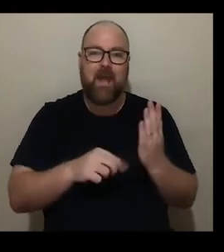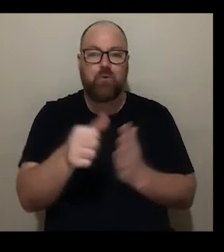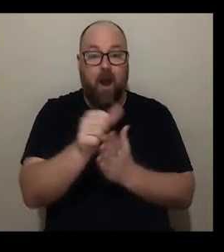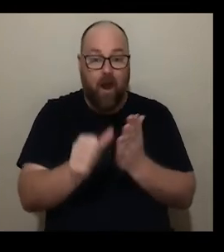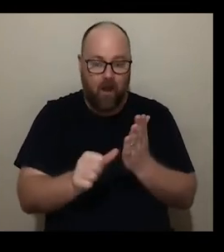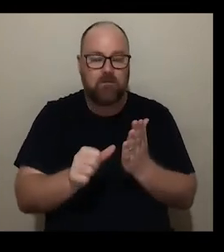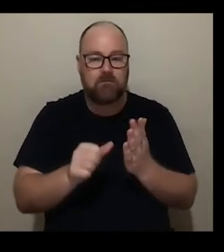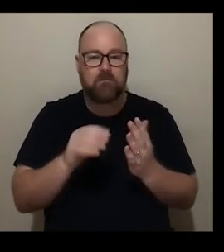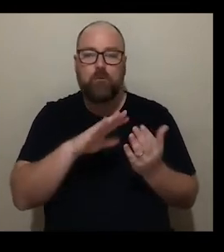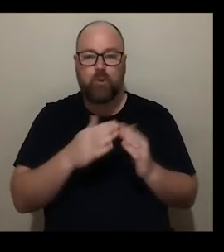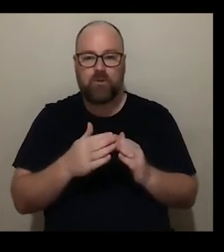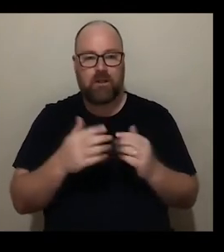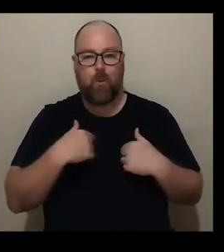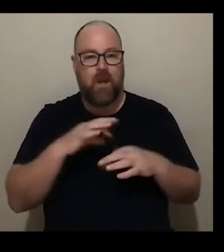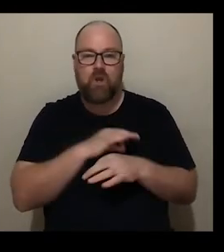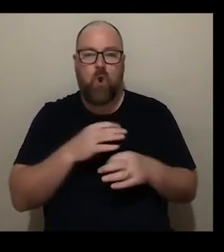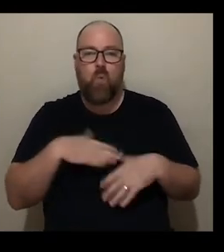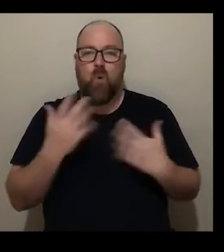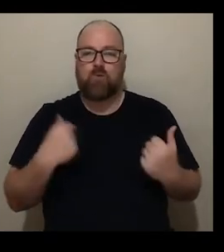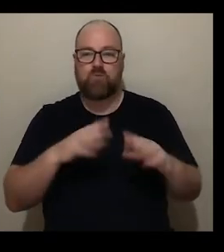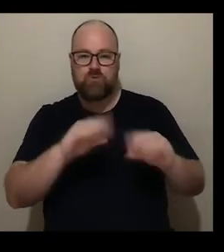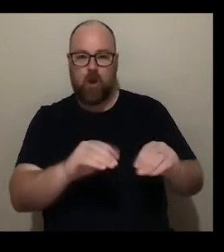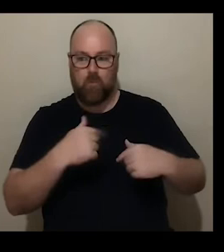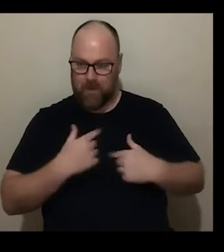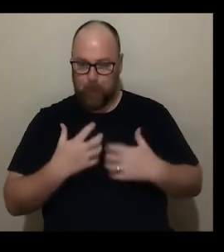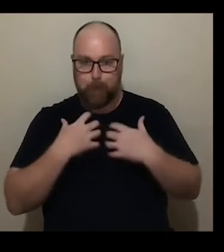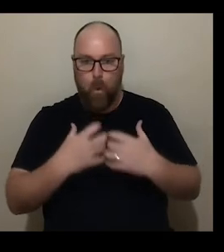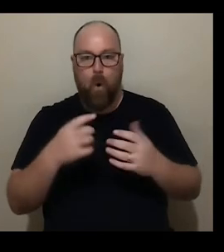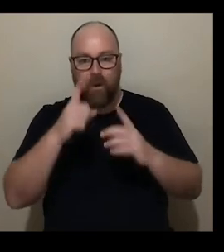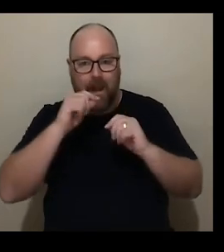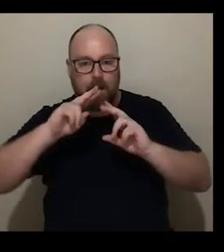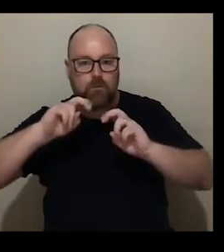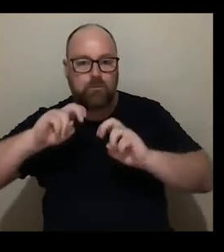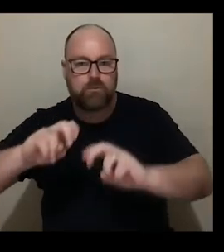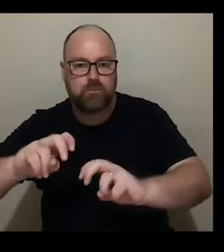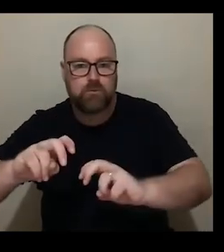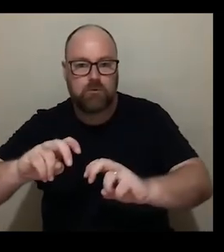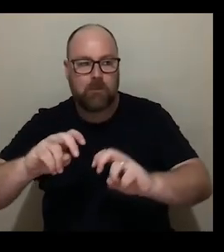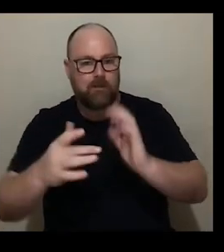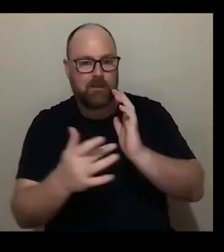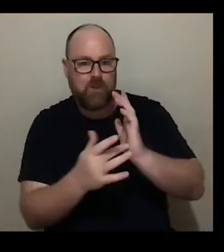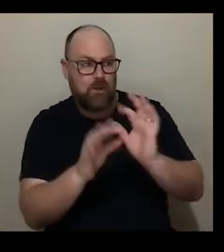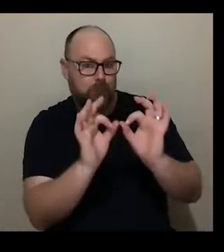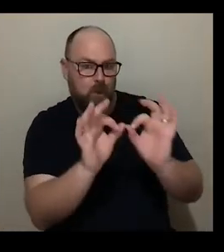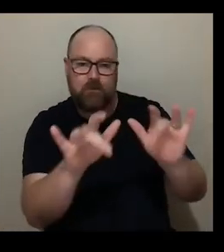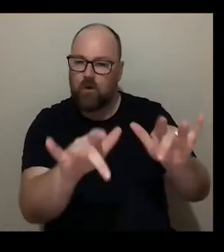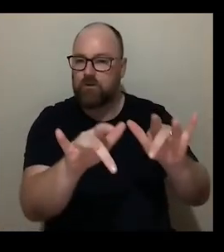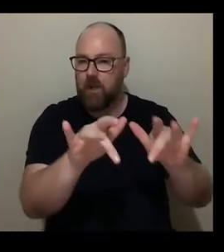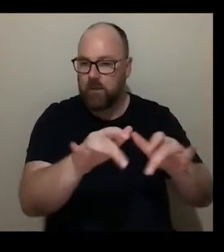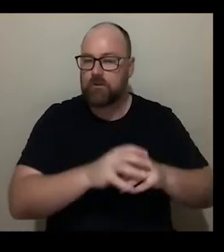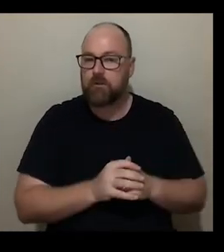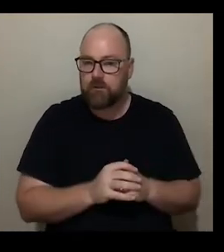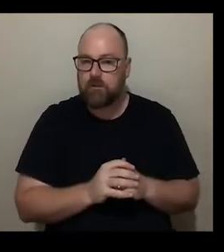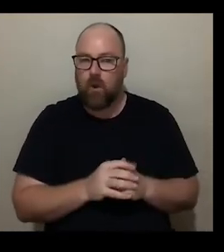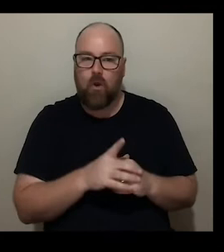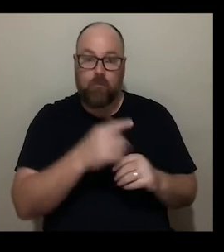we're not quite ready to let go of that there's more to explore that it's not perfect yet um and so the intersection between i guess the creative